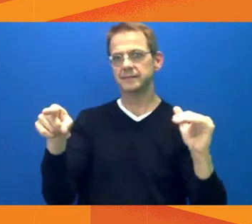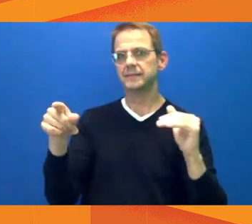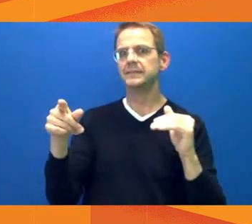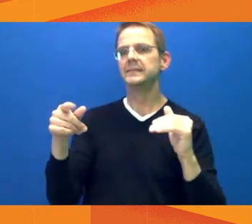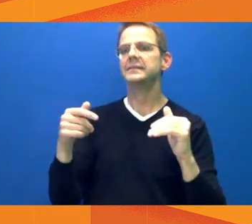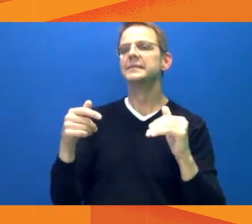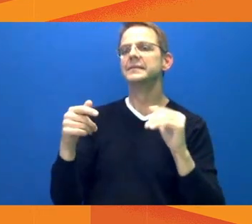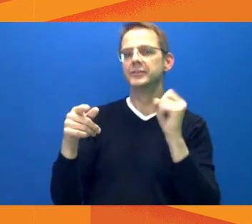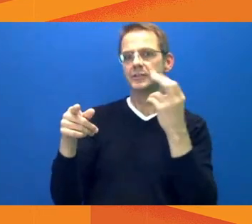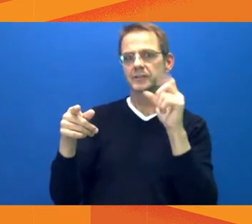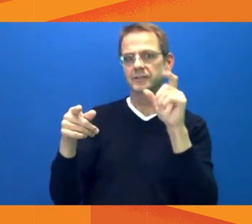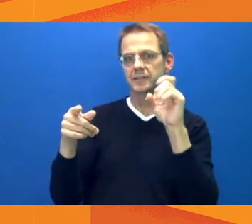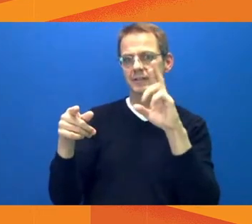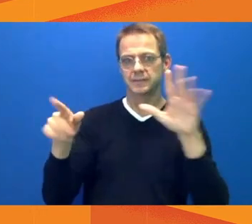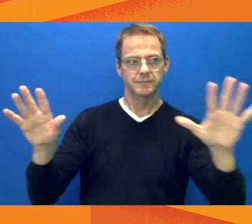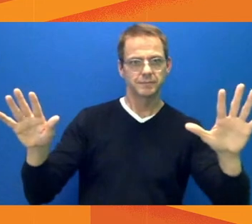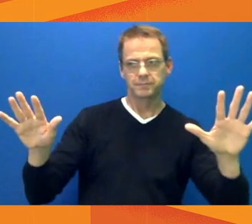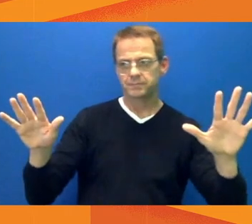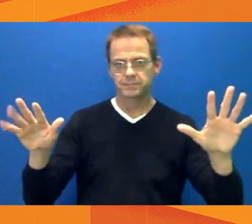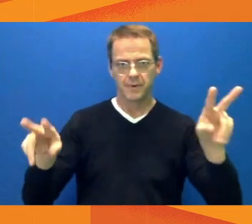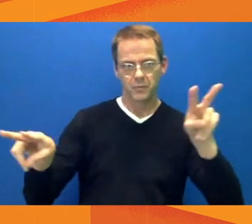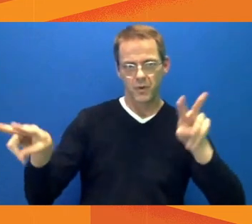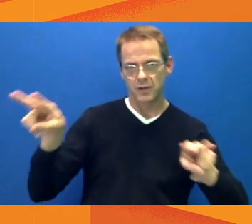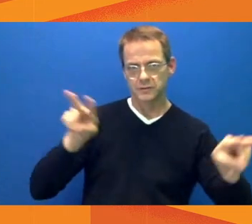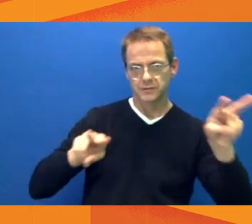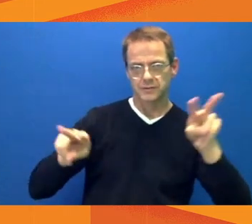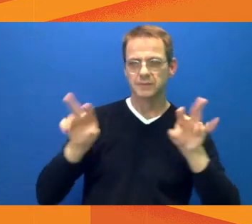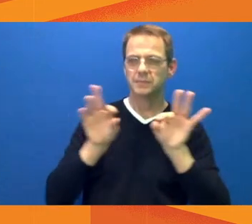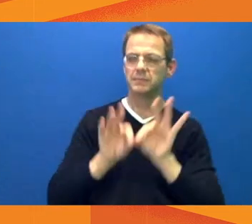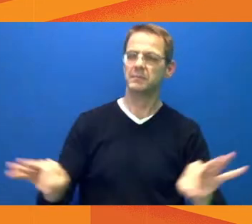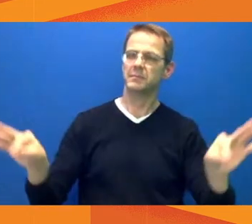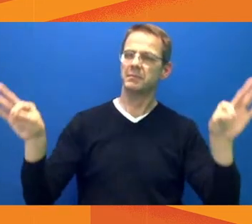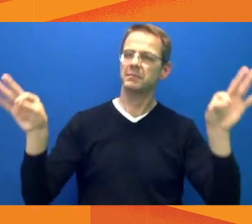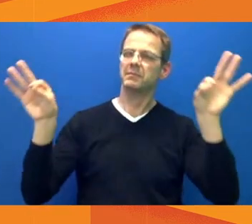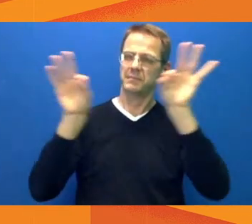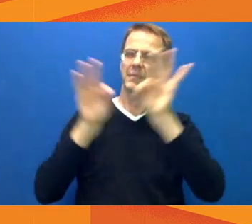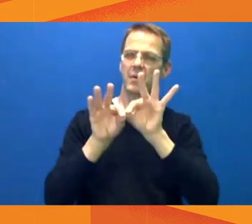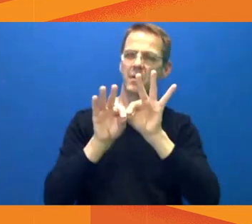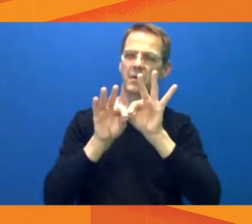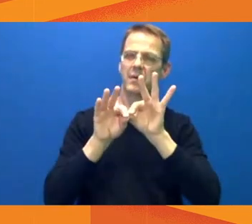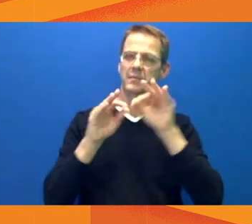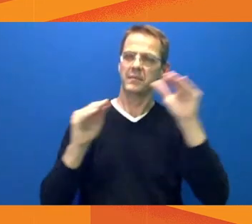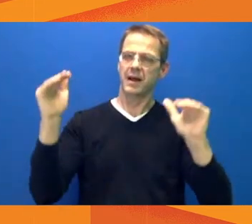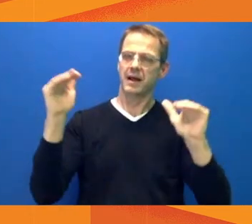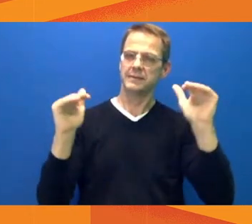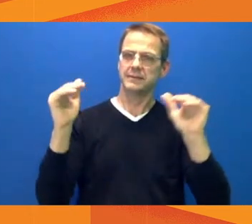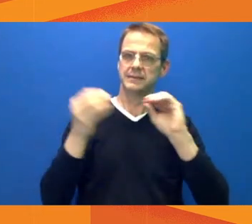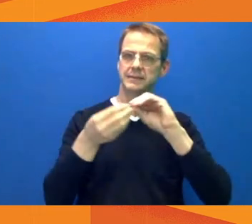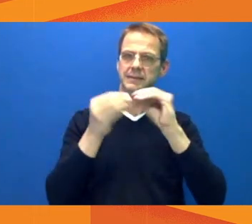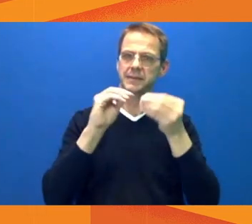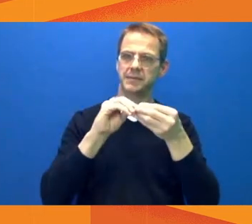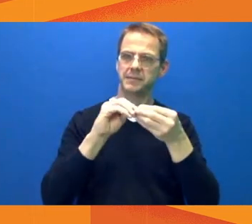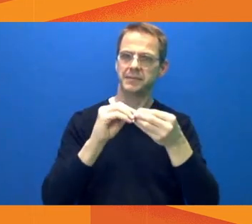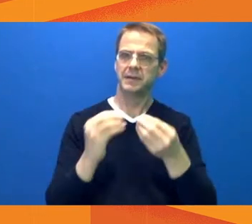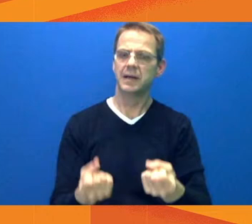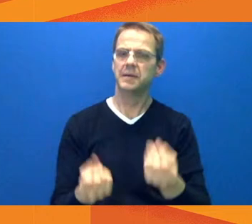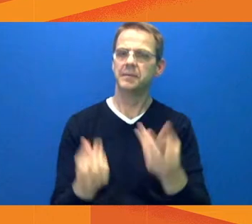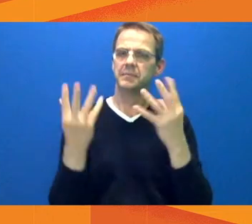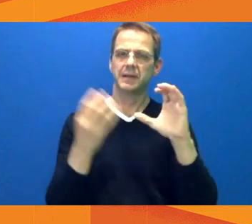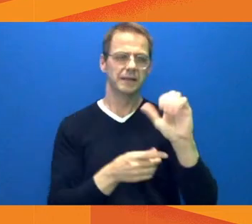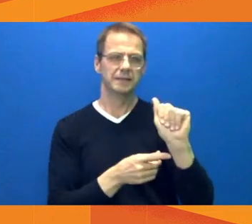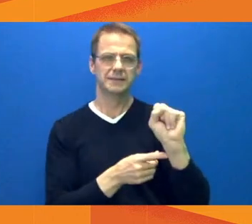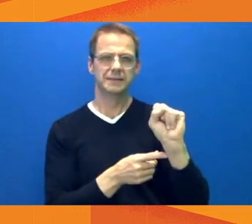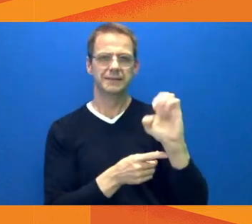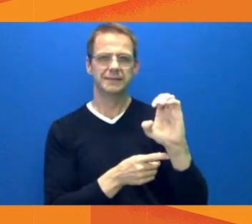Edmontonians. The familiar measures are COVID case and hospitalization numbers. They are the basic indicators of the status of the